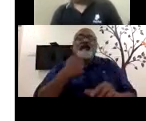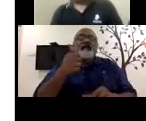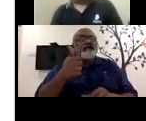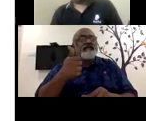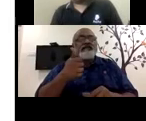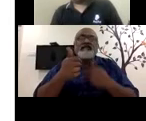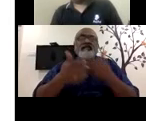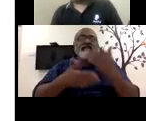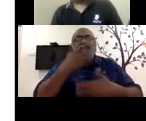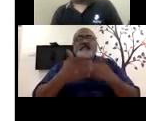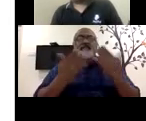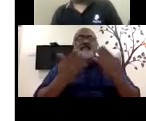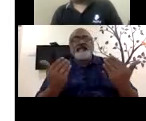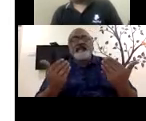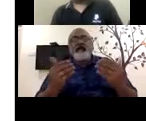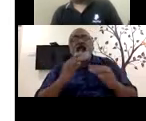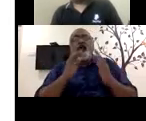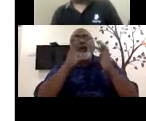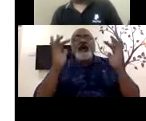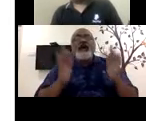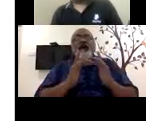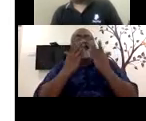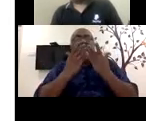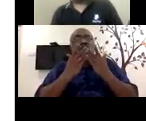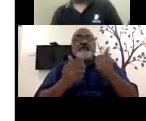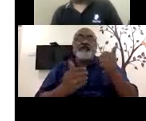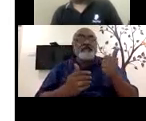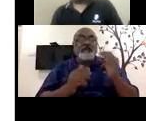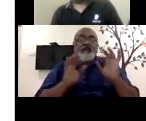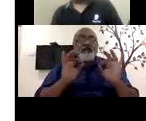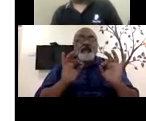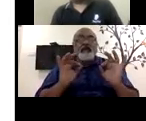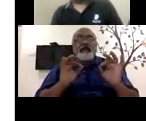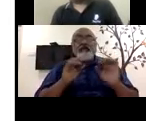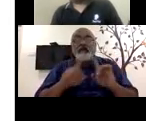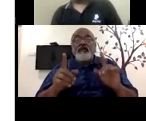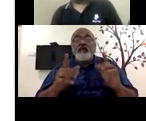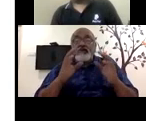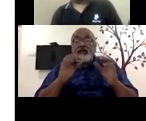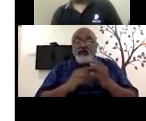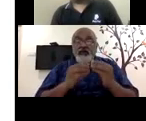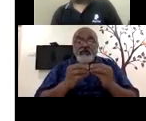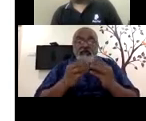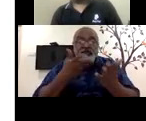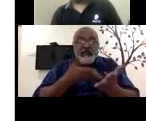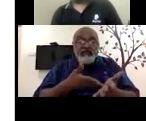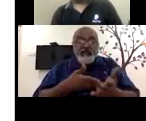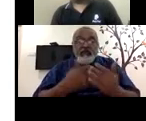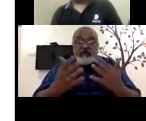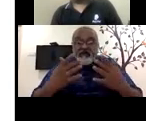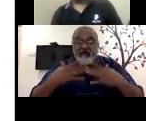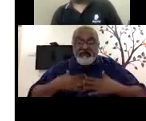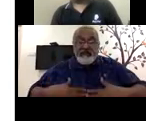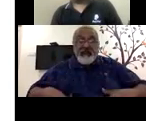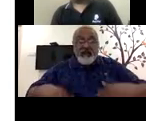like online education and all, but then if, if the jobs are such where like physical presence